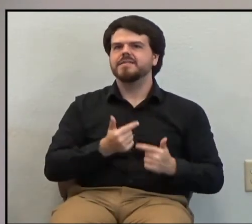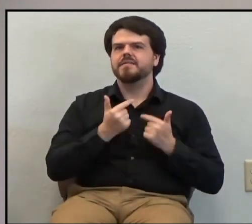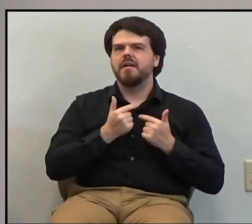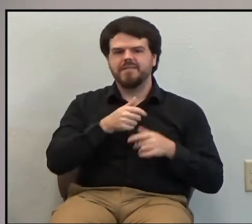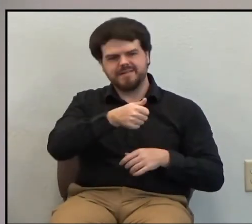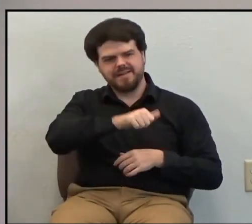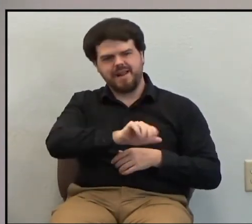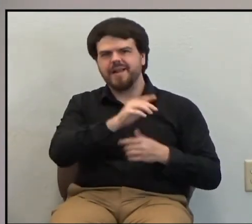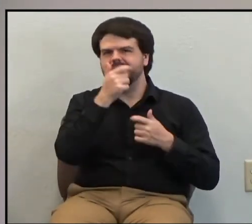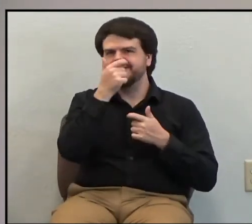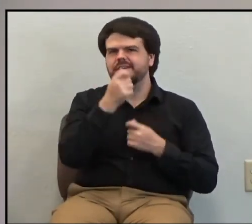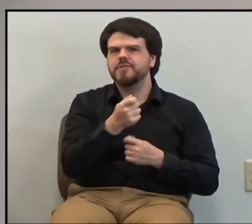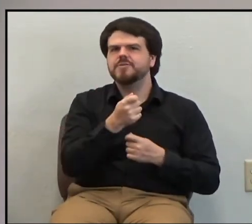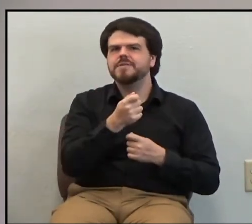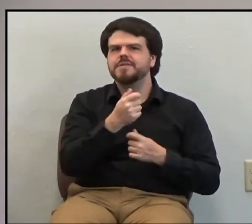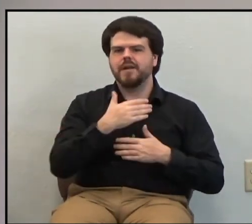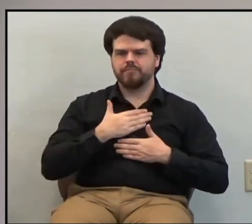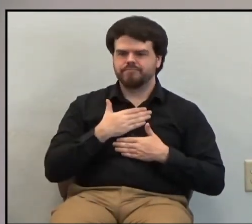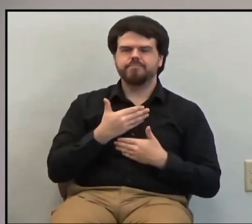to Christ.